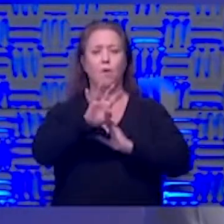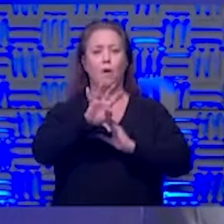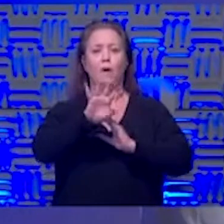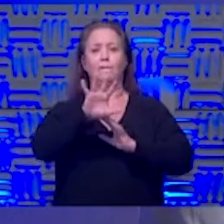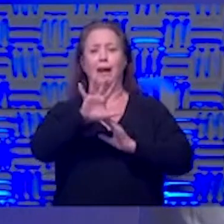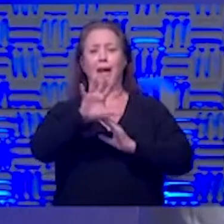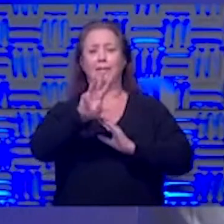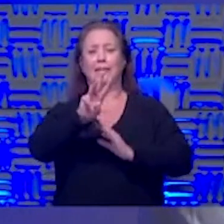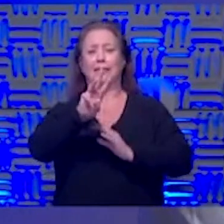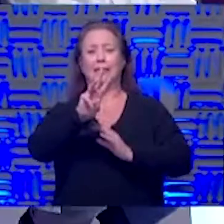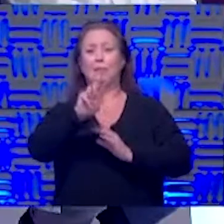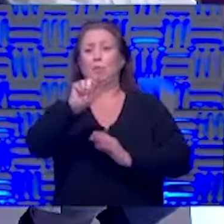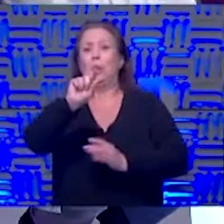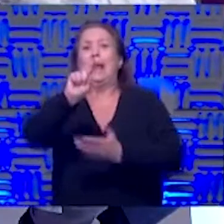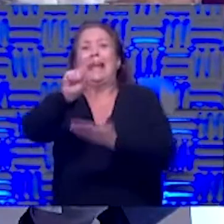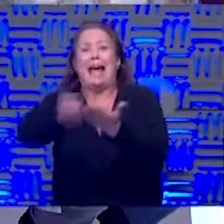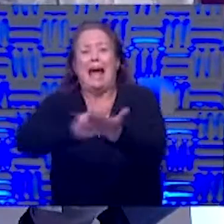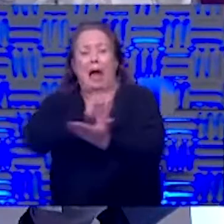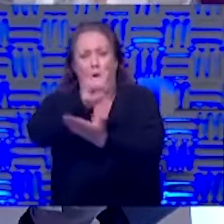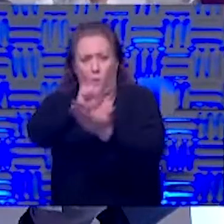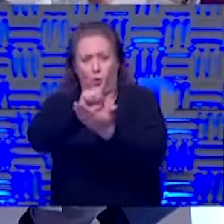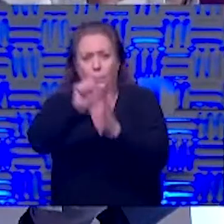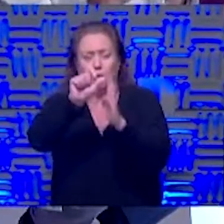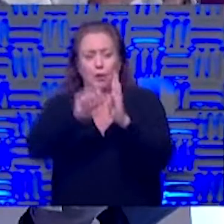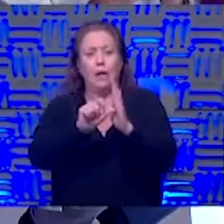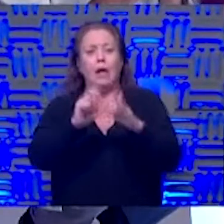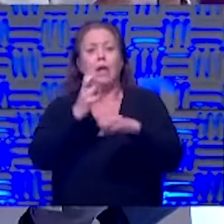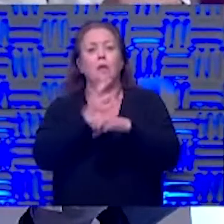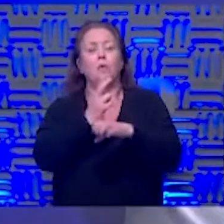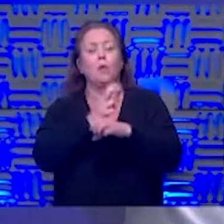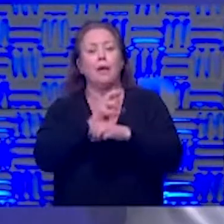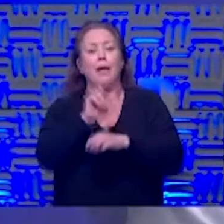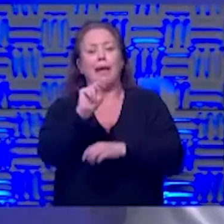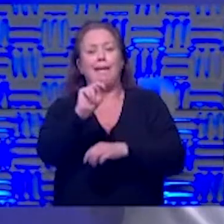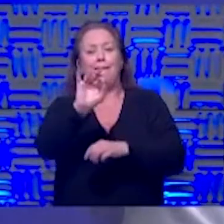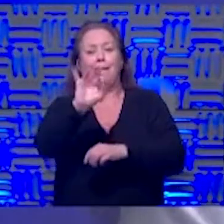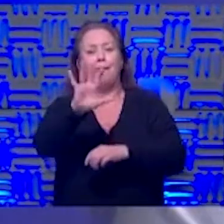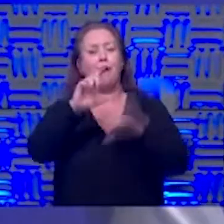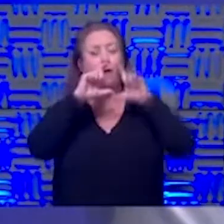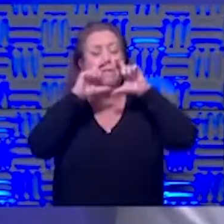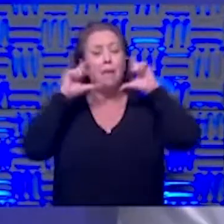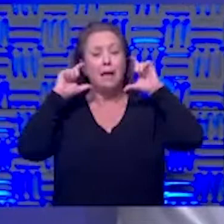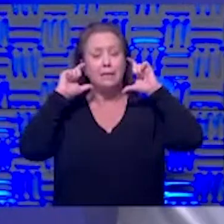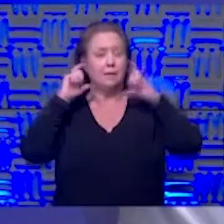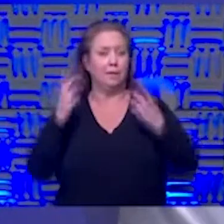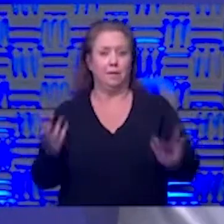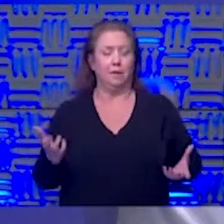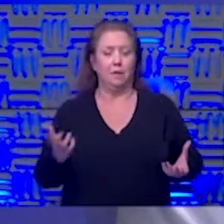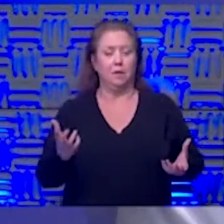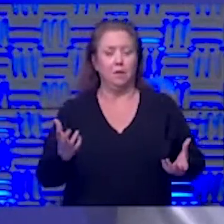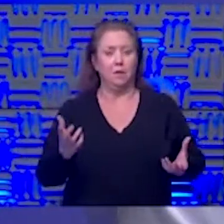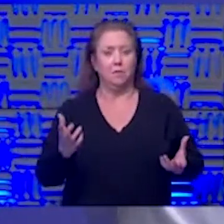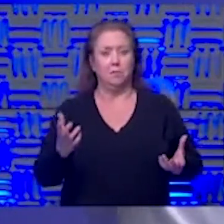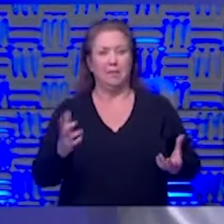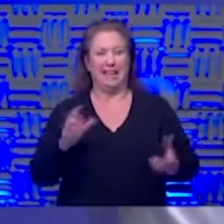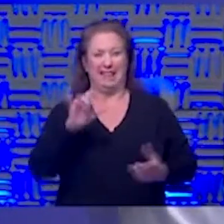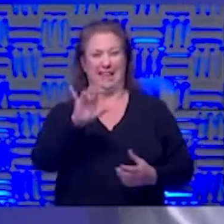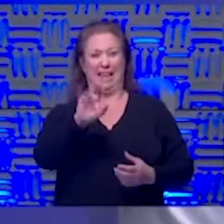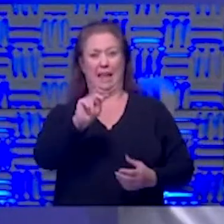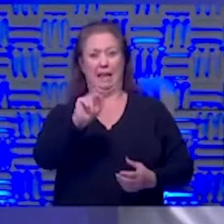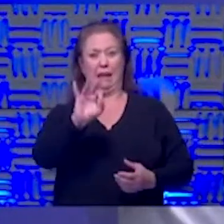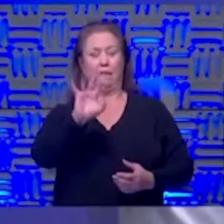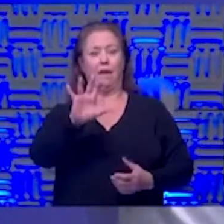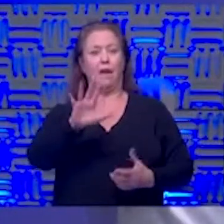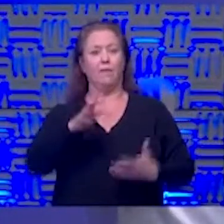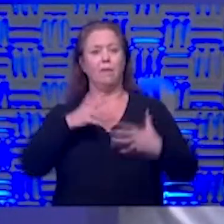eight hours 12 20 i mean they're in for the longest in an n95 mask yeah and you know that's that doesn't even allow as freely